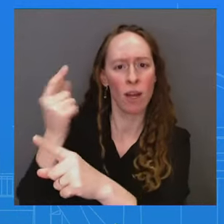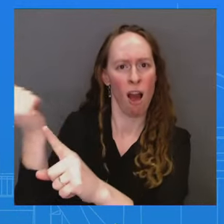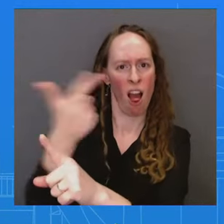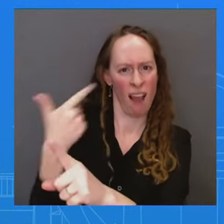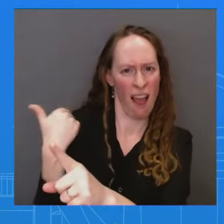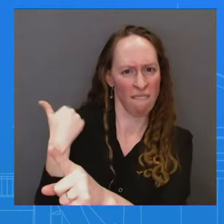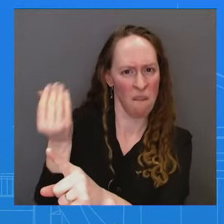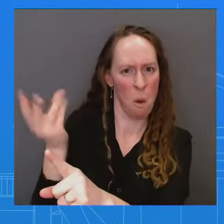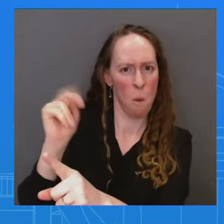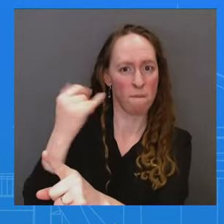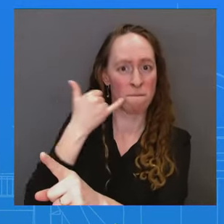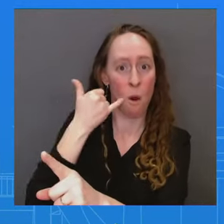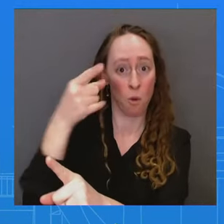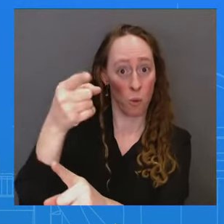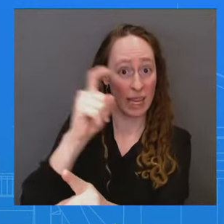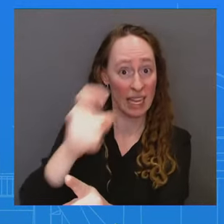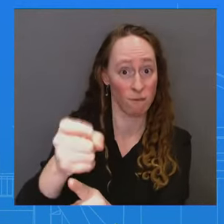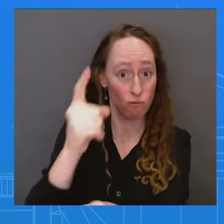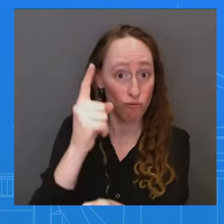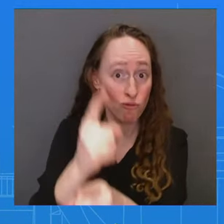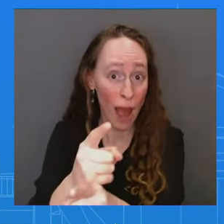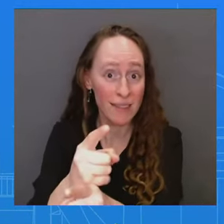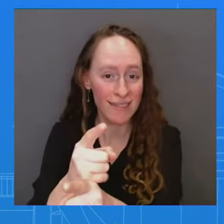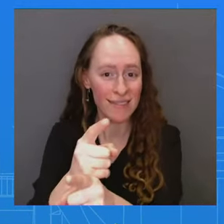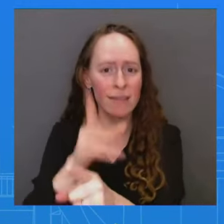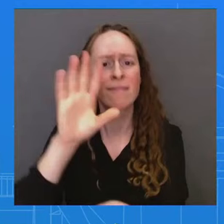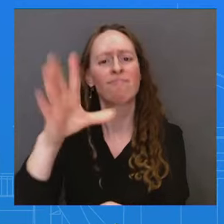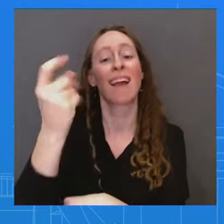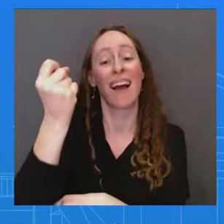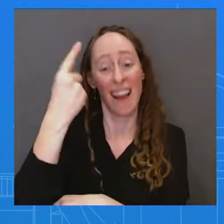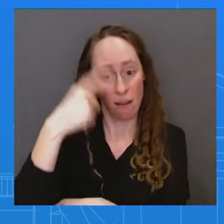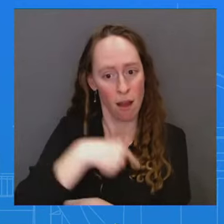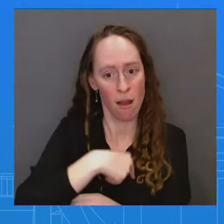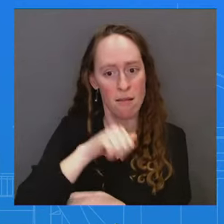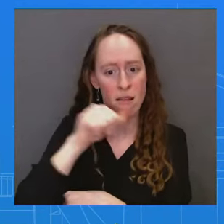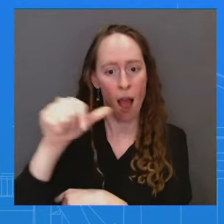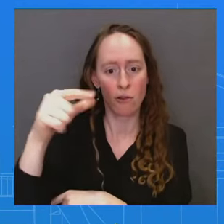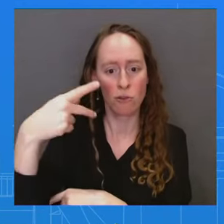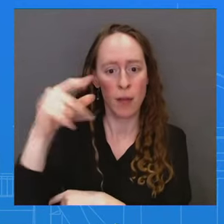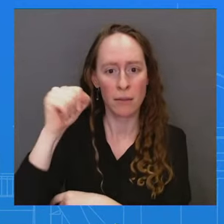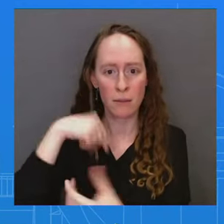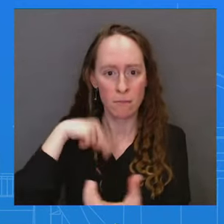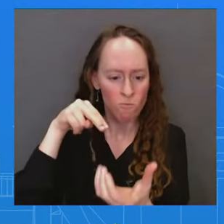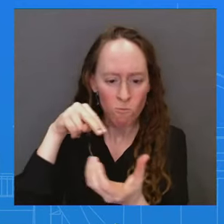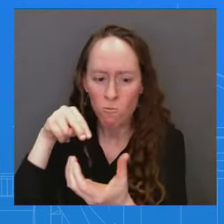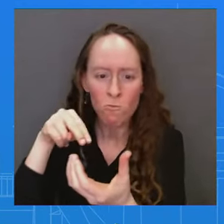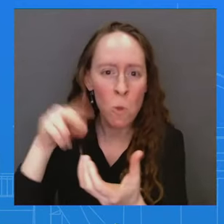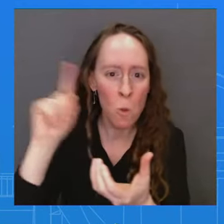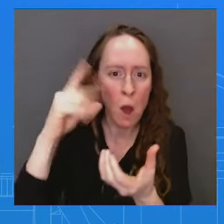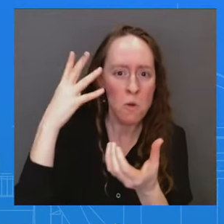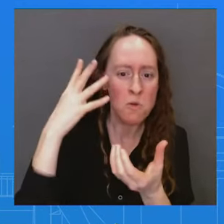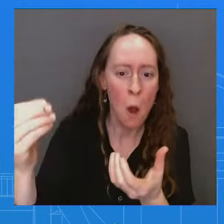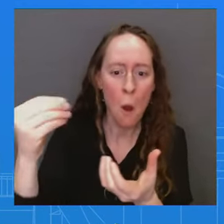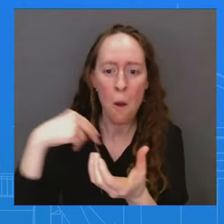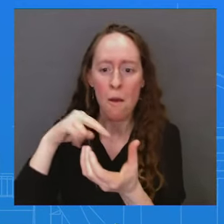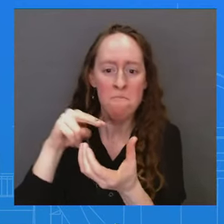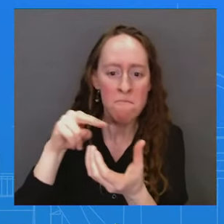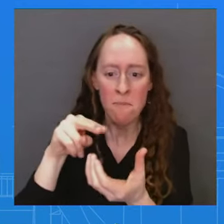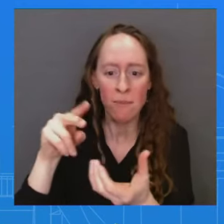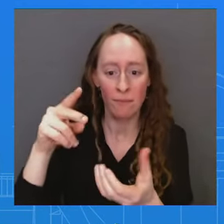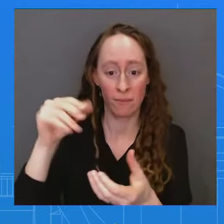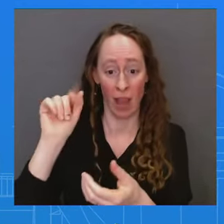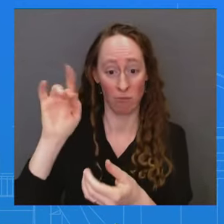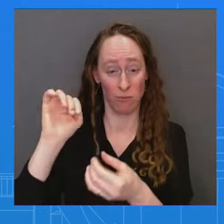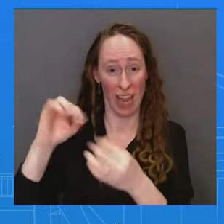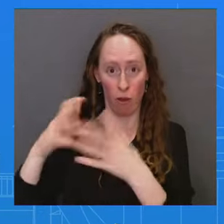the GPS coordinates on somebody's mobile phone in the administration and we're not going to plant a microchip in their neck like they're a poodle. They check